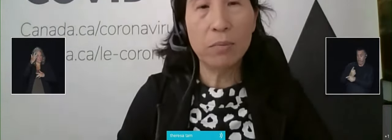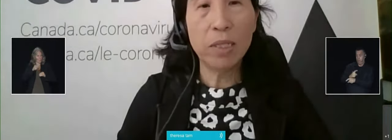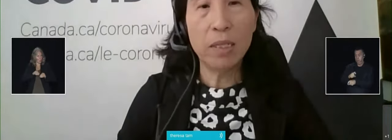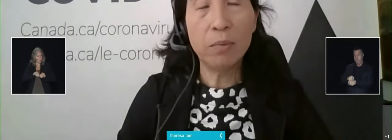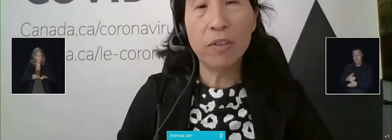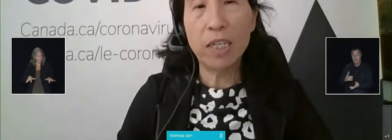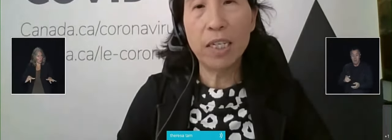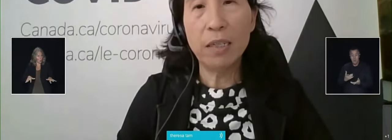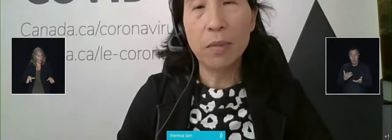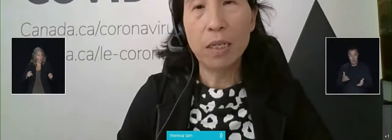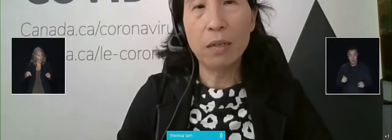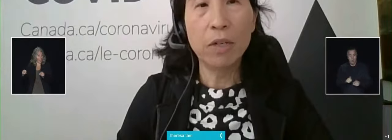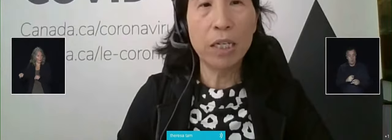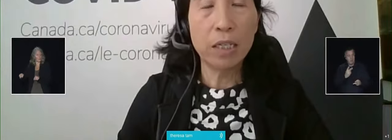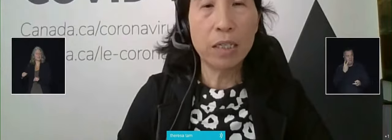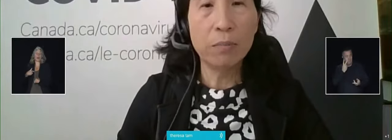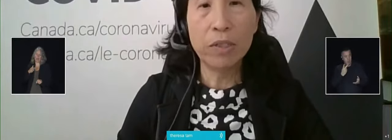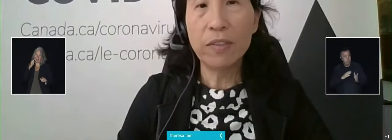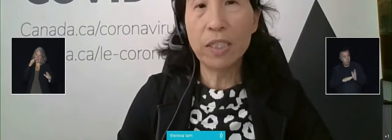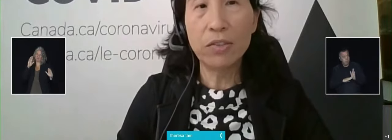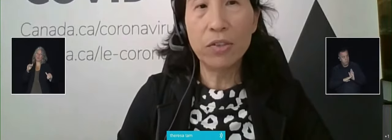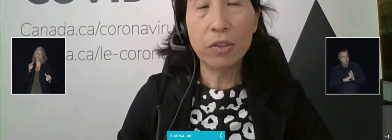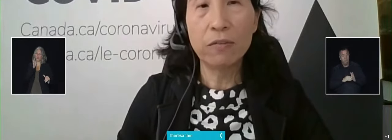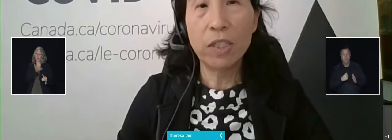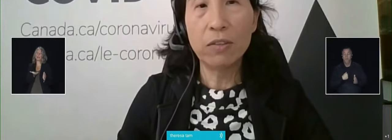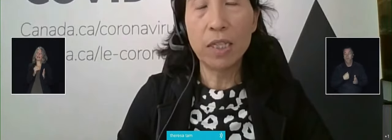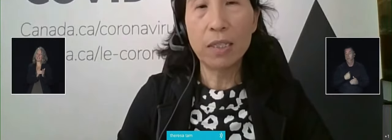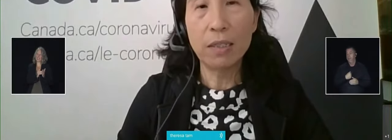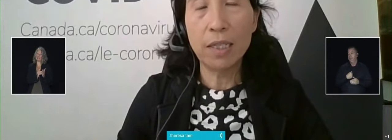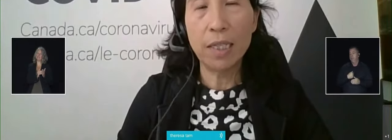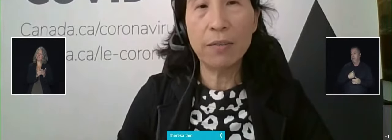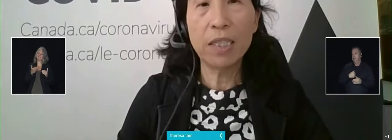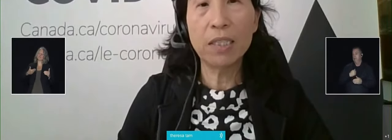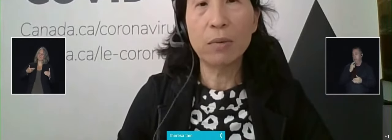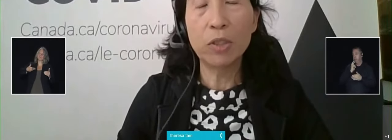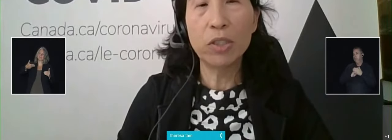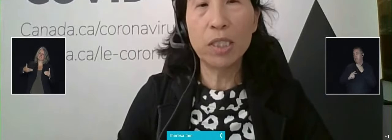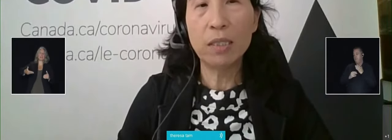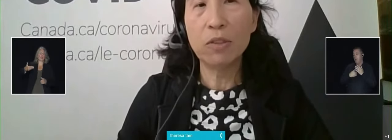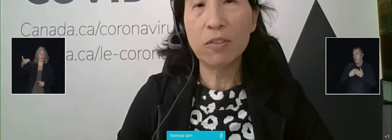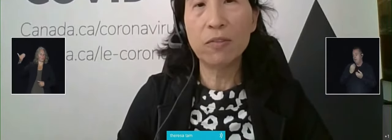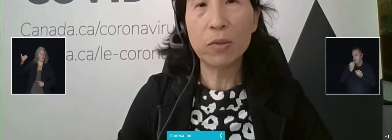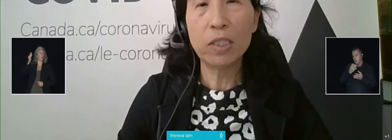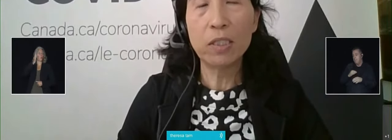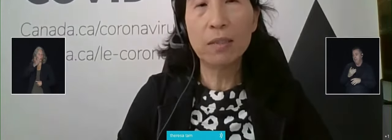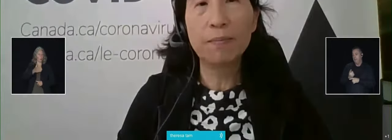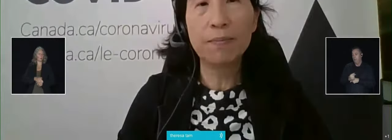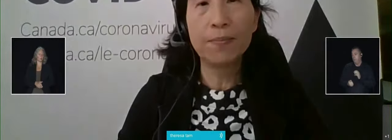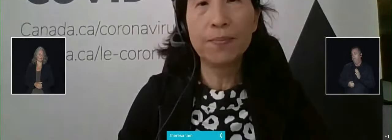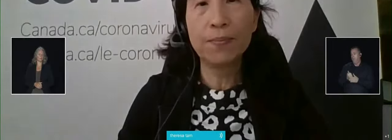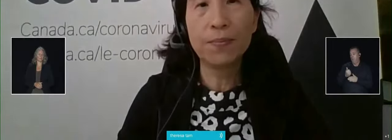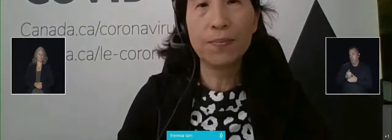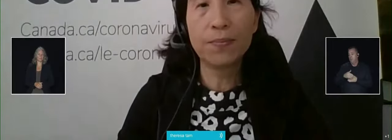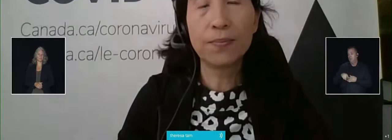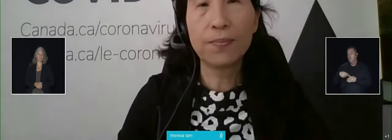expect to be providing regular briefings to all of you and having this opportunity moving forwards.